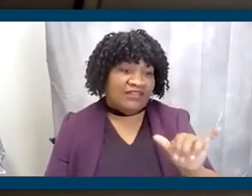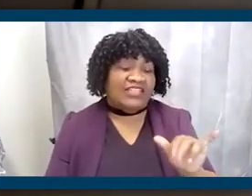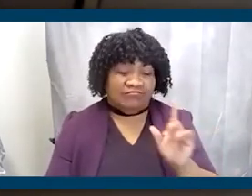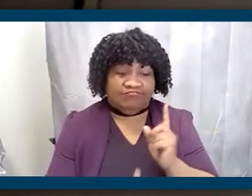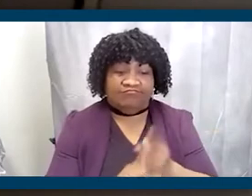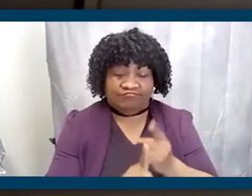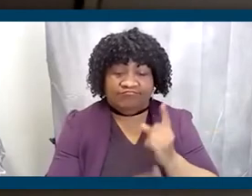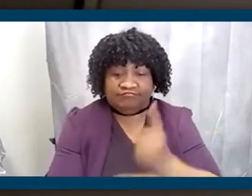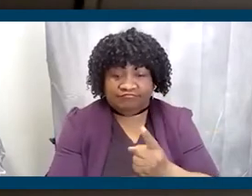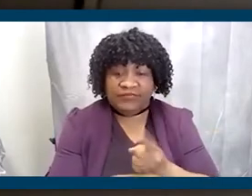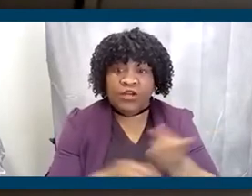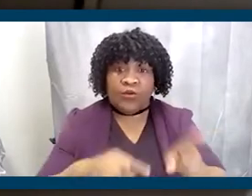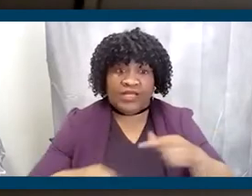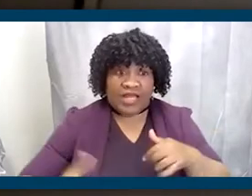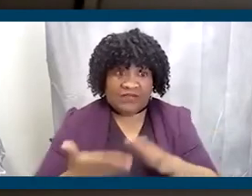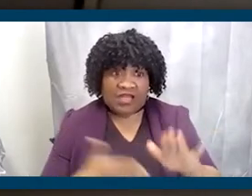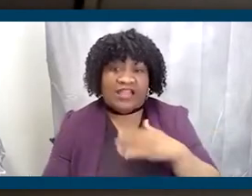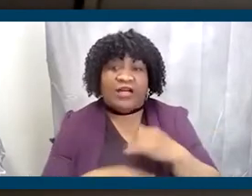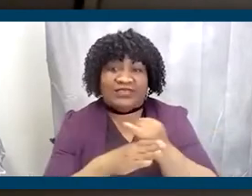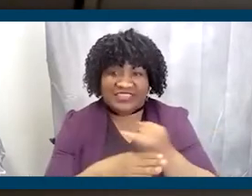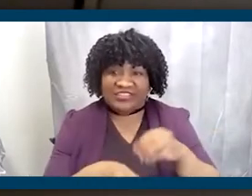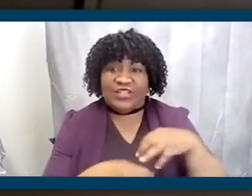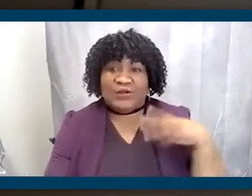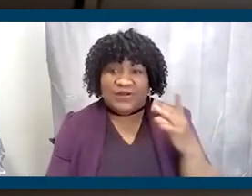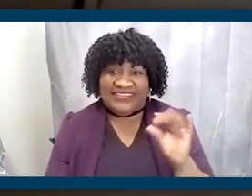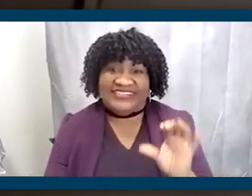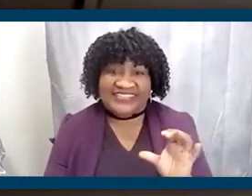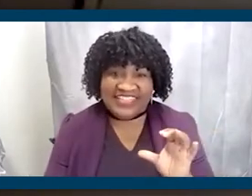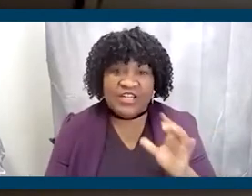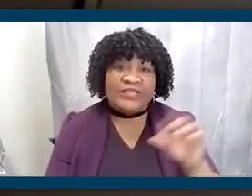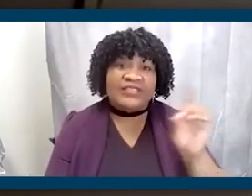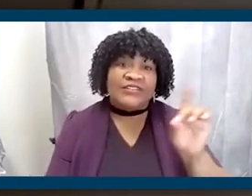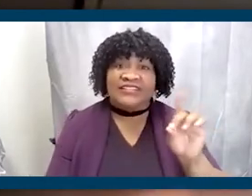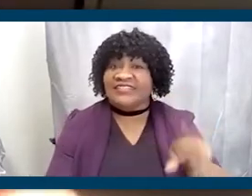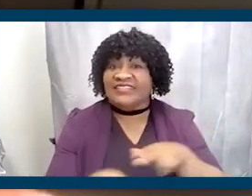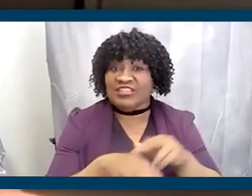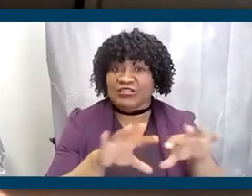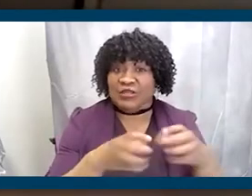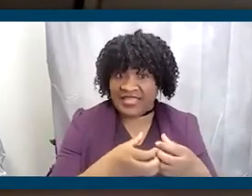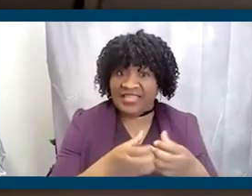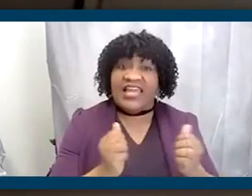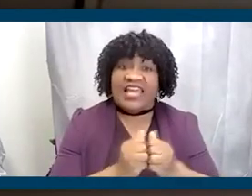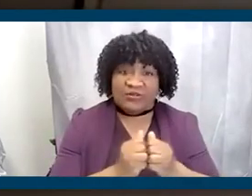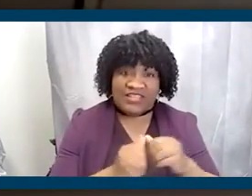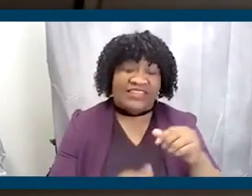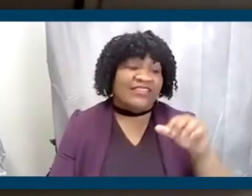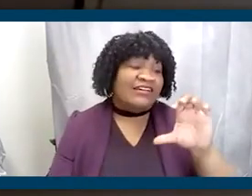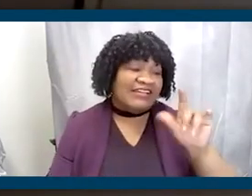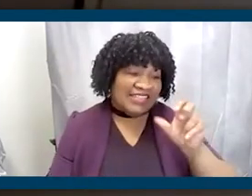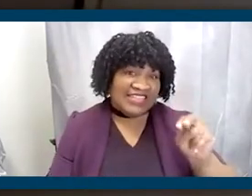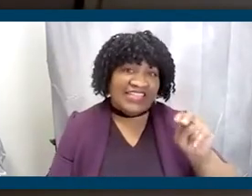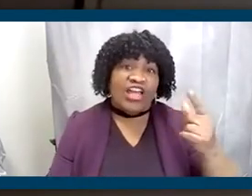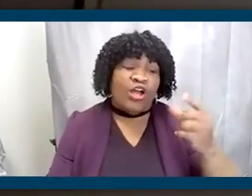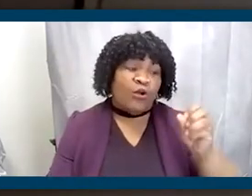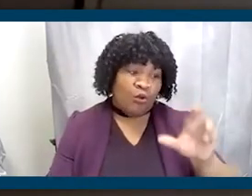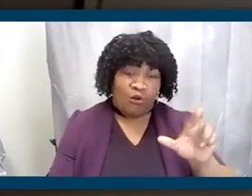was able to be an intern in DC with the Democratic National Committee and then ultimately with the Clinton Gore campaign, because my